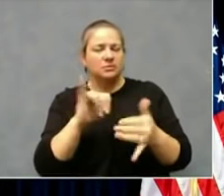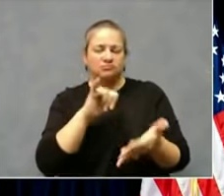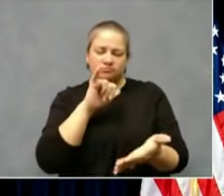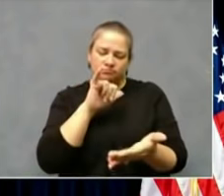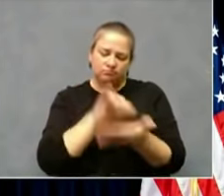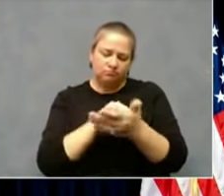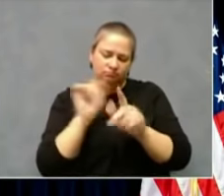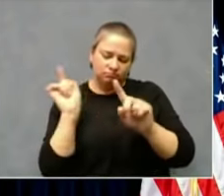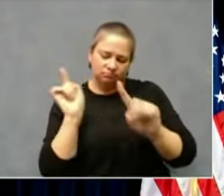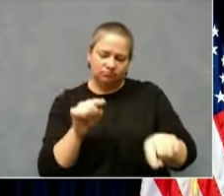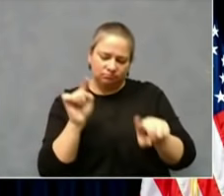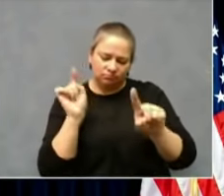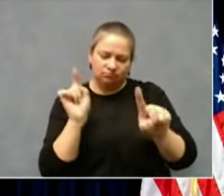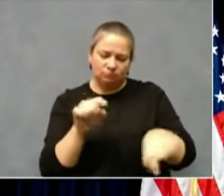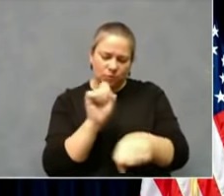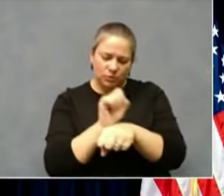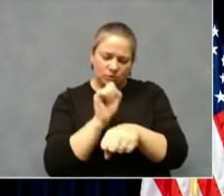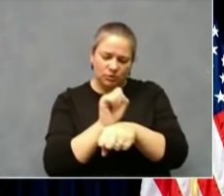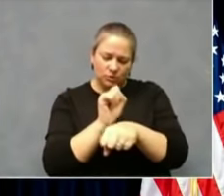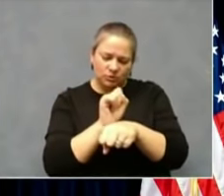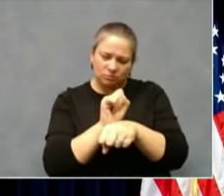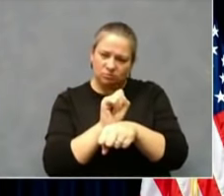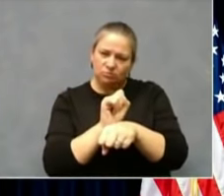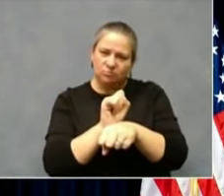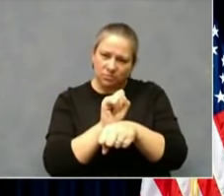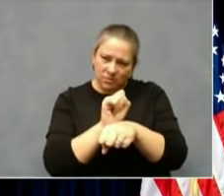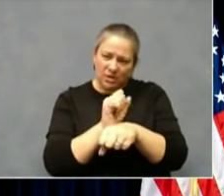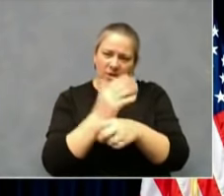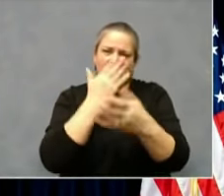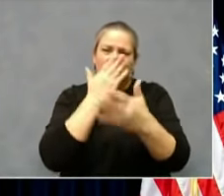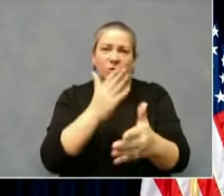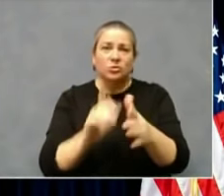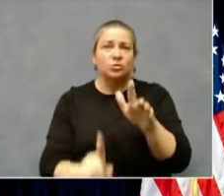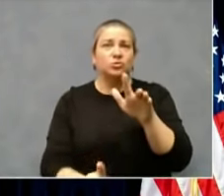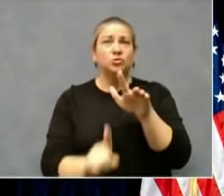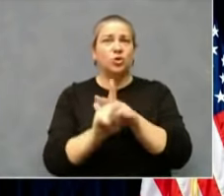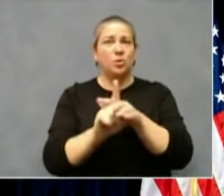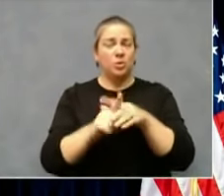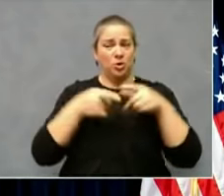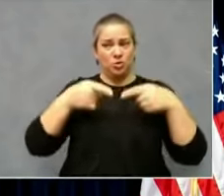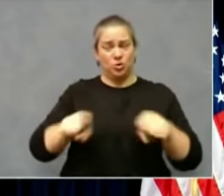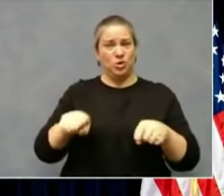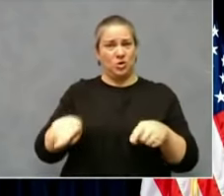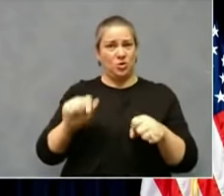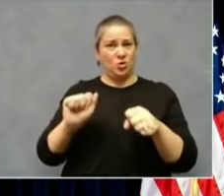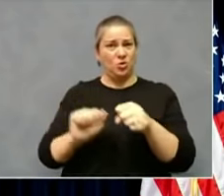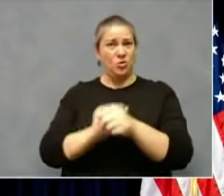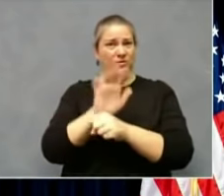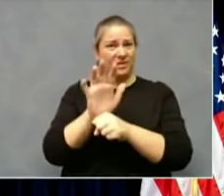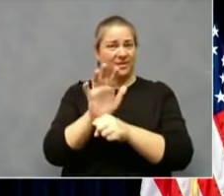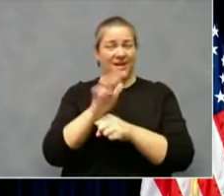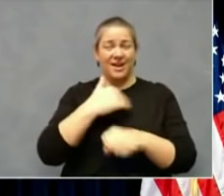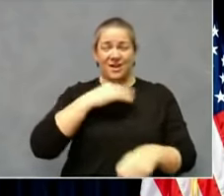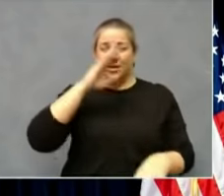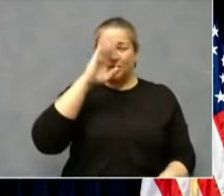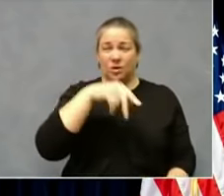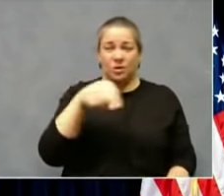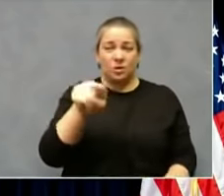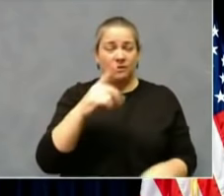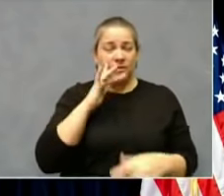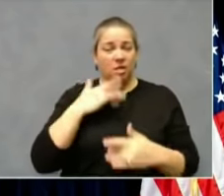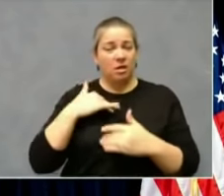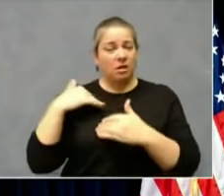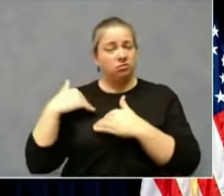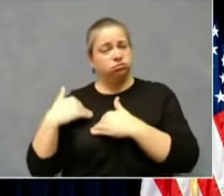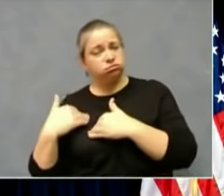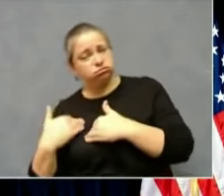for showing up in this surge when I know you have more patience than ever and when your frustration is growing because